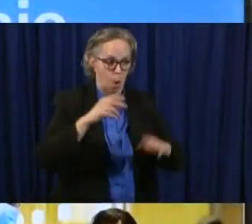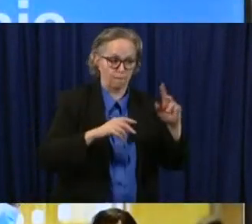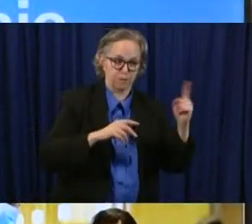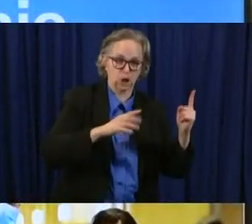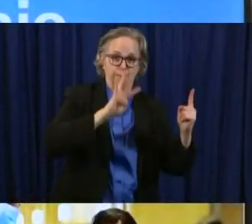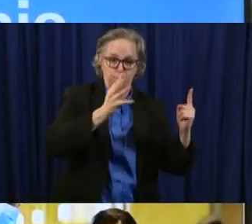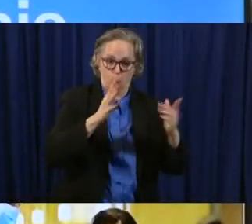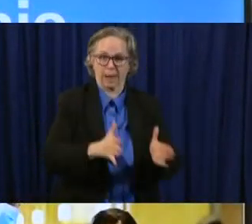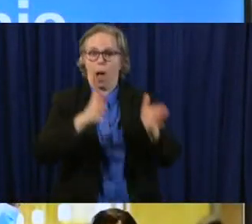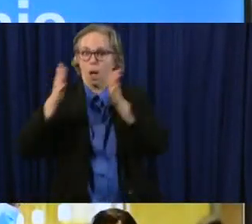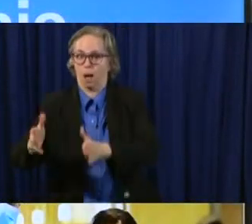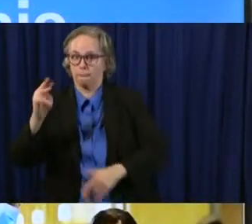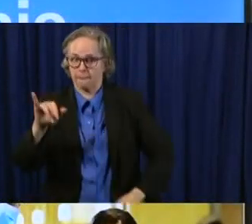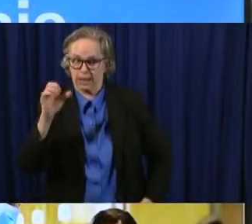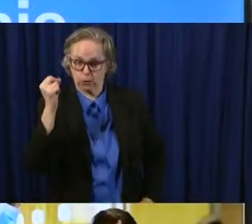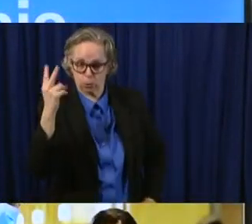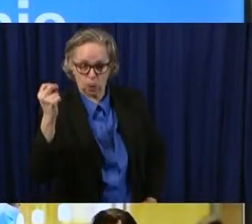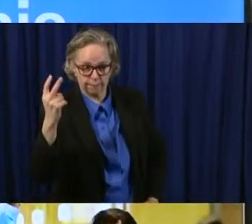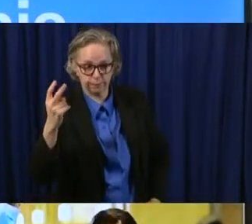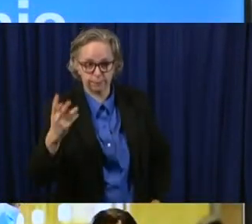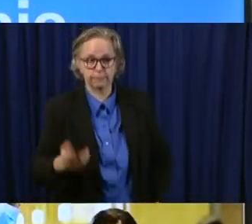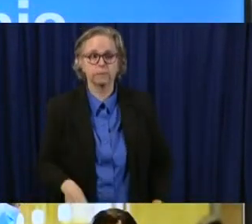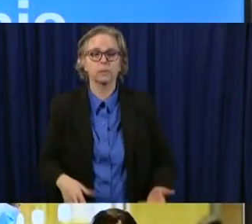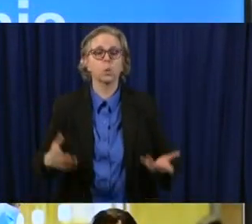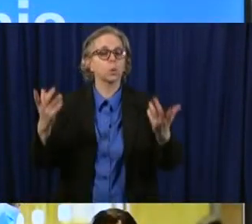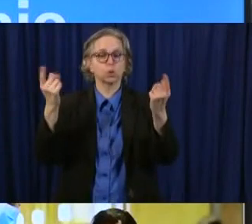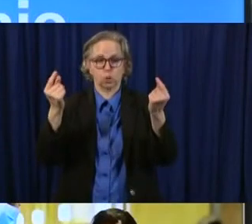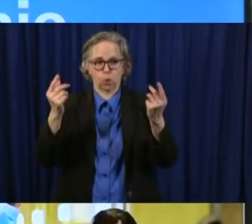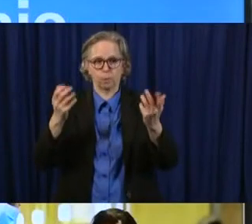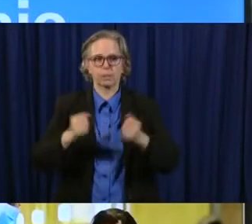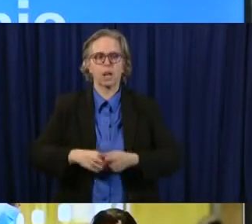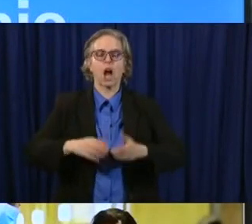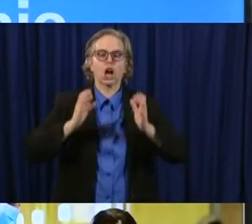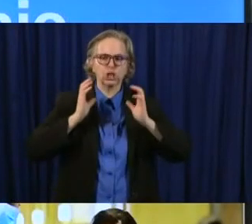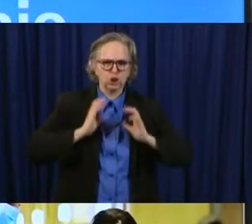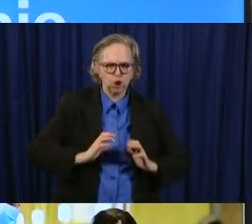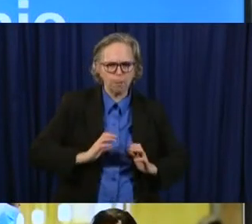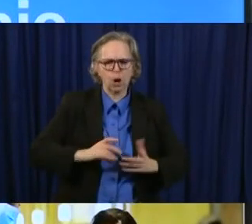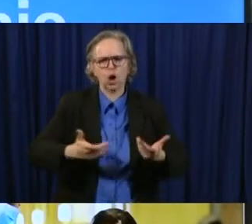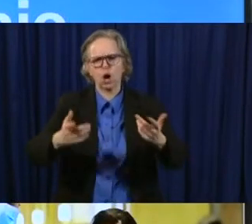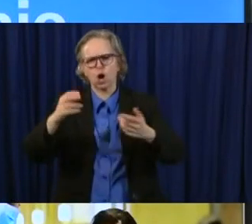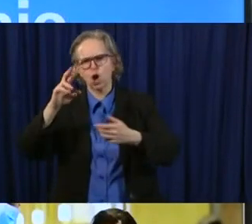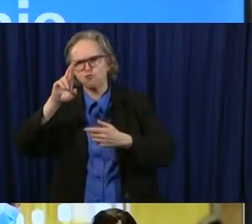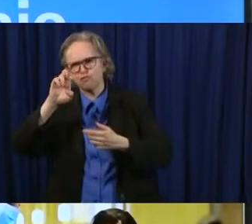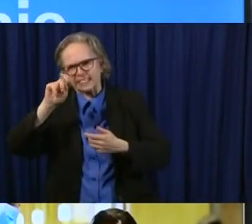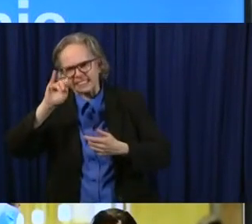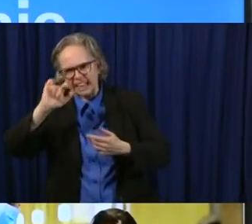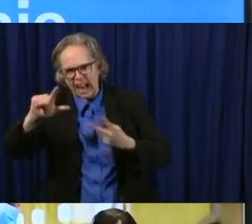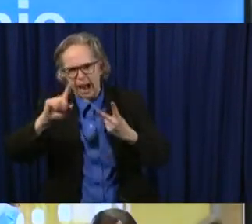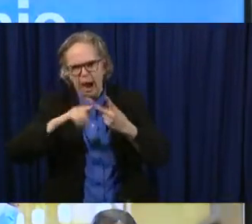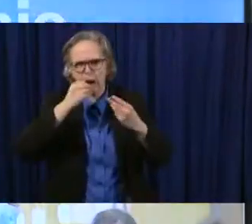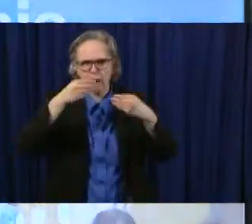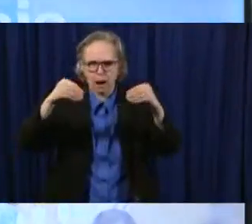May 12th, consumer retail and services. Um, again,